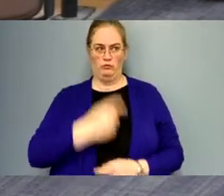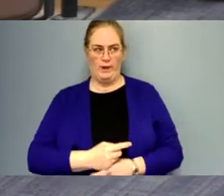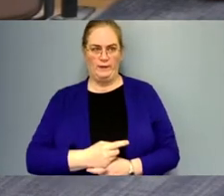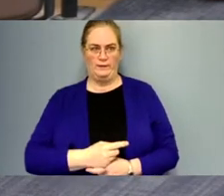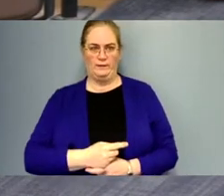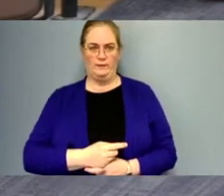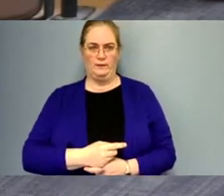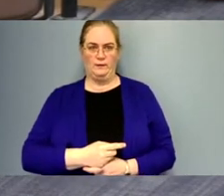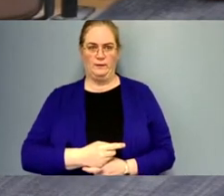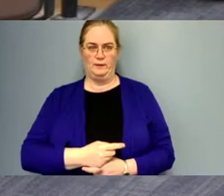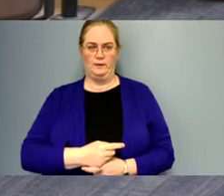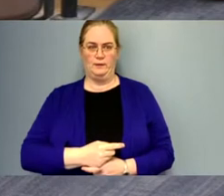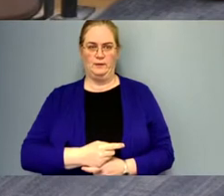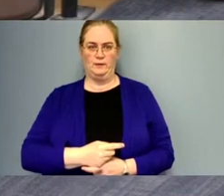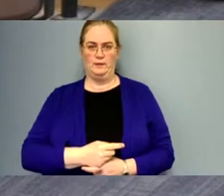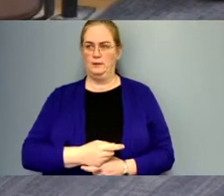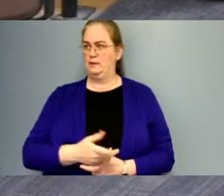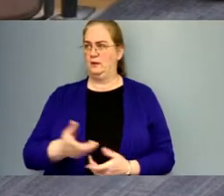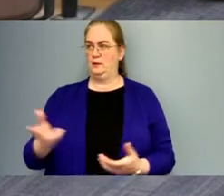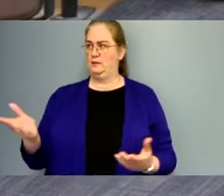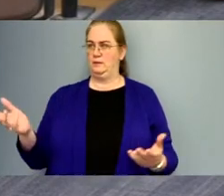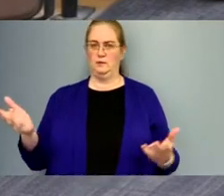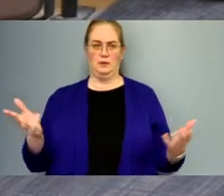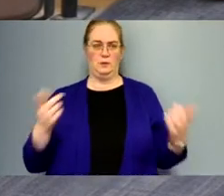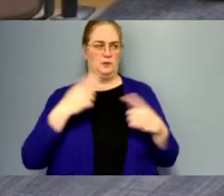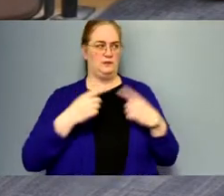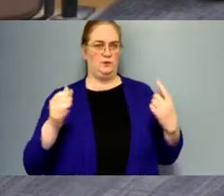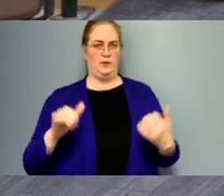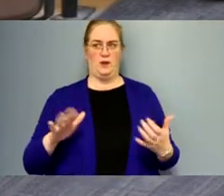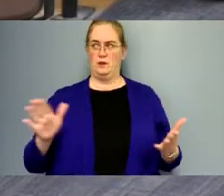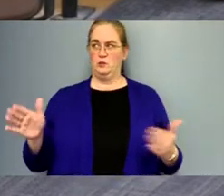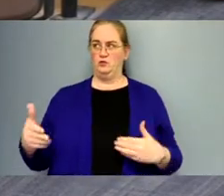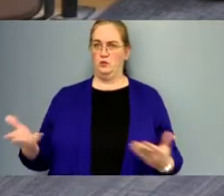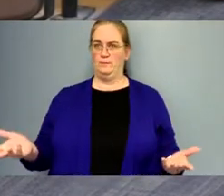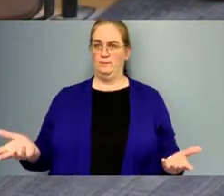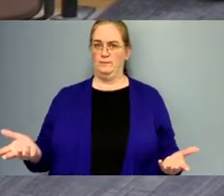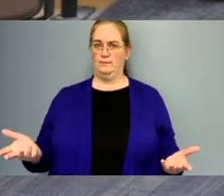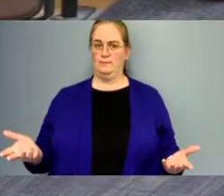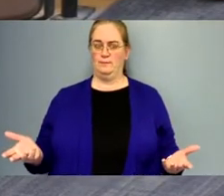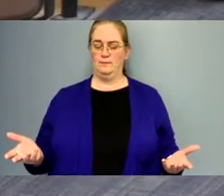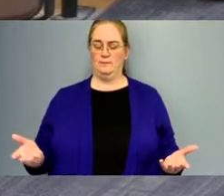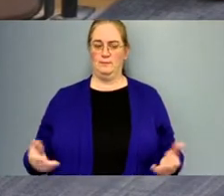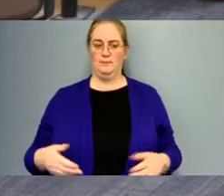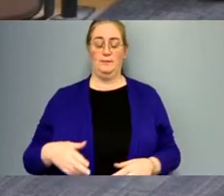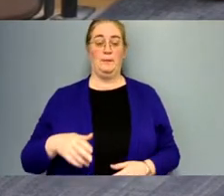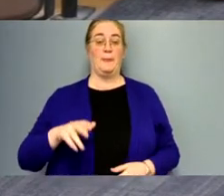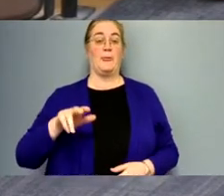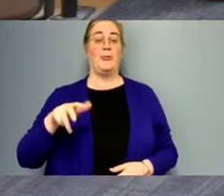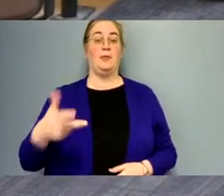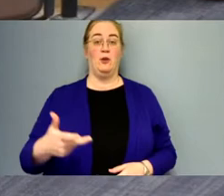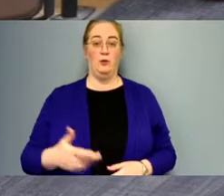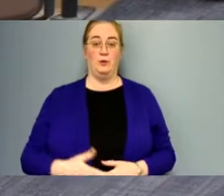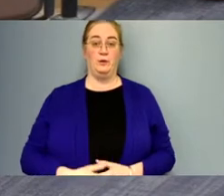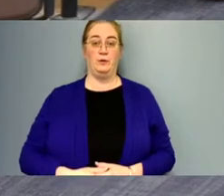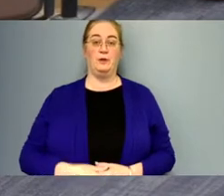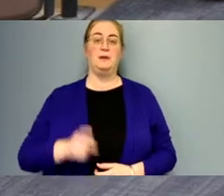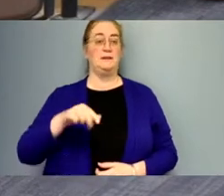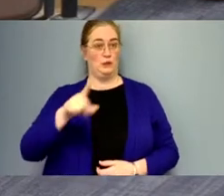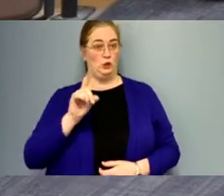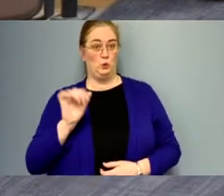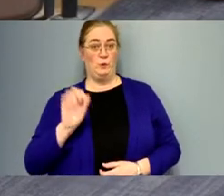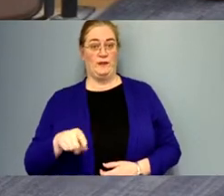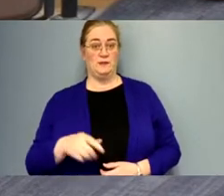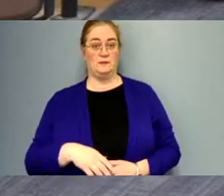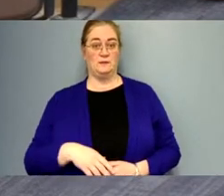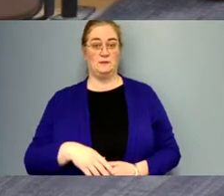does anyone disagree with that in this room thirdly did you do this